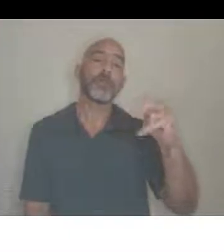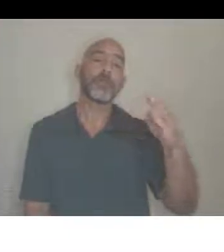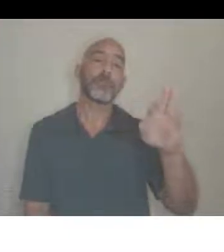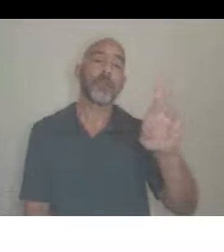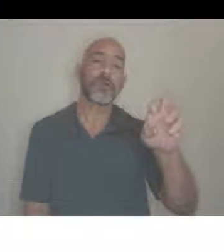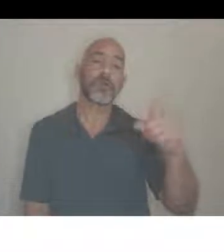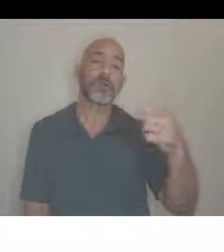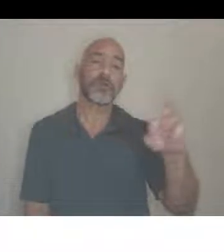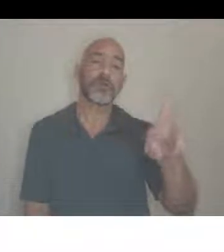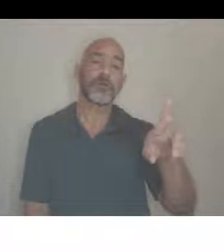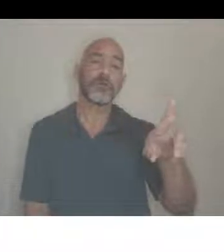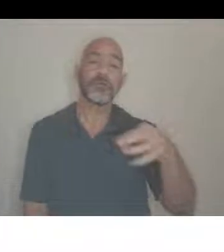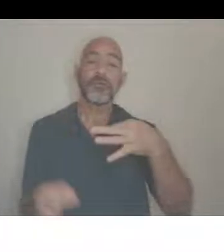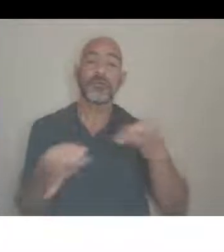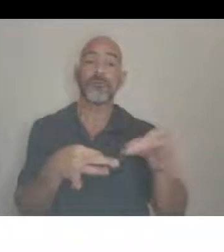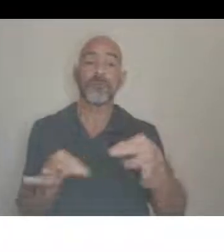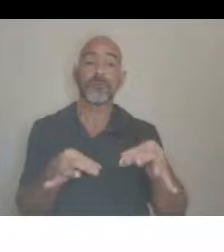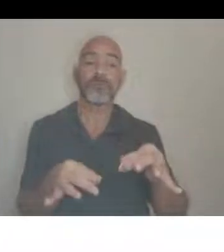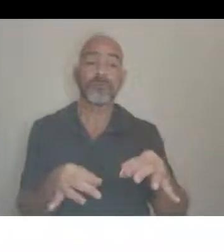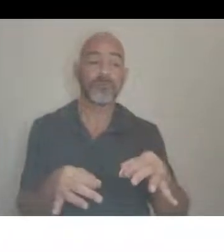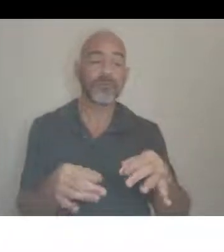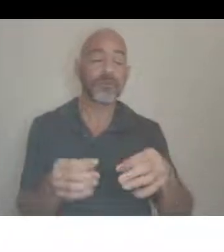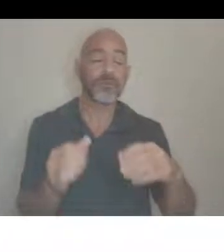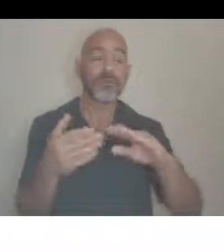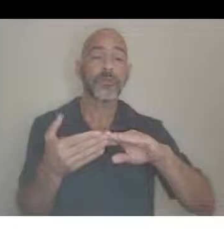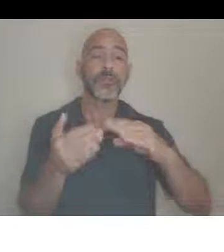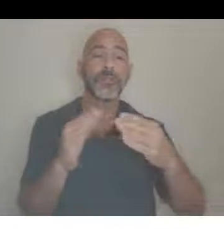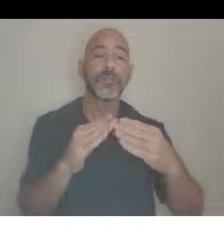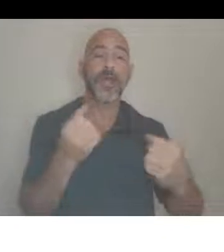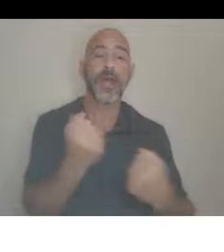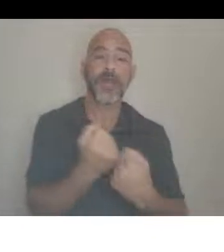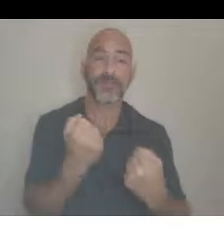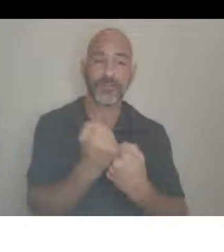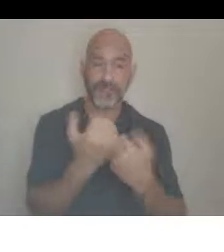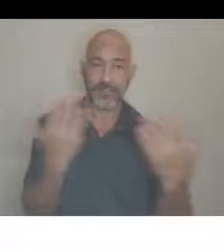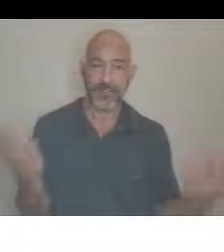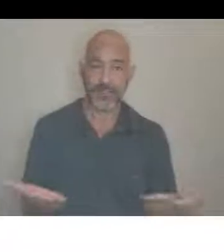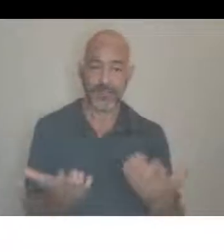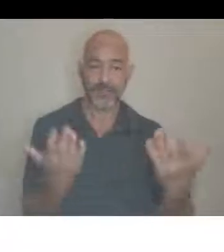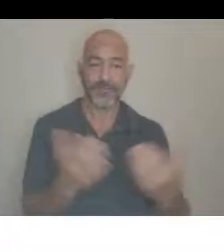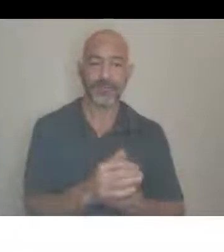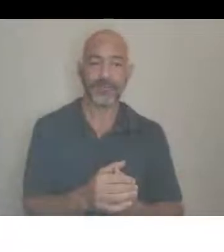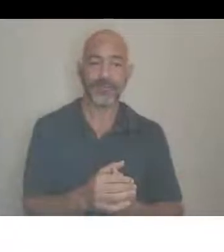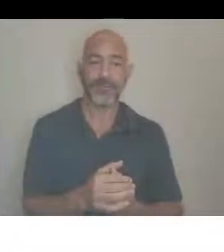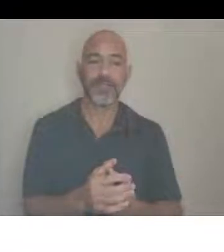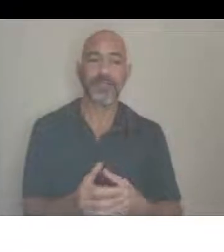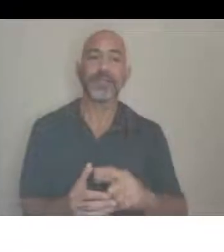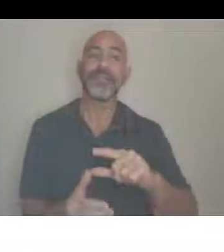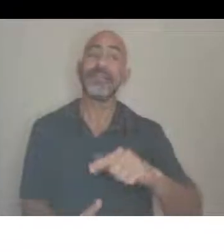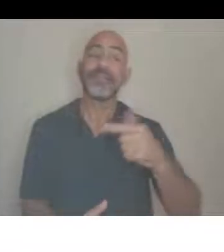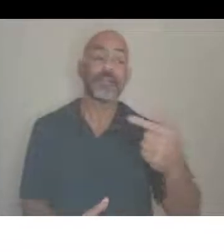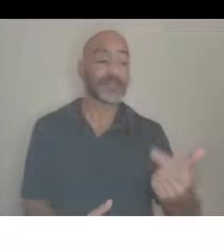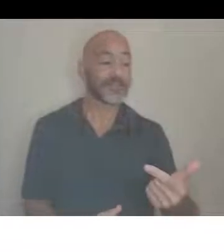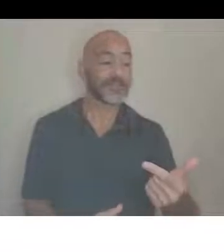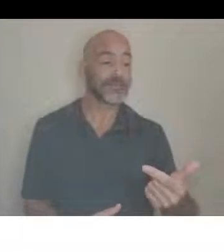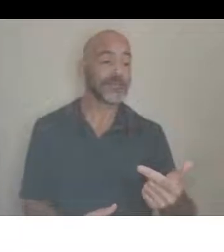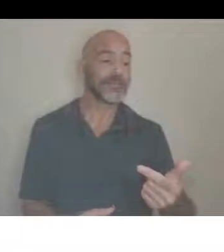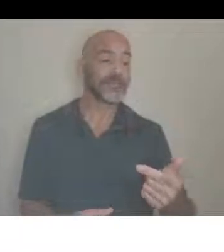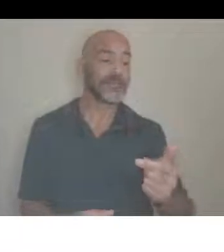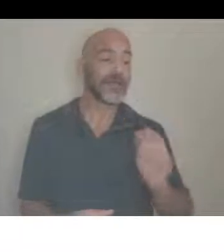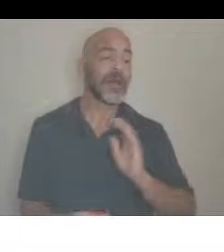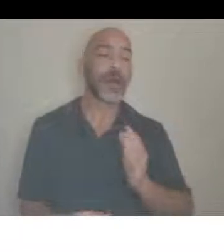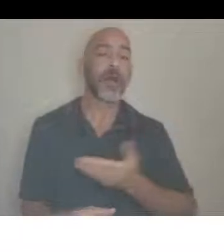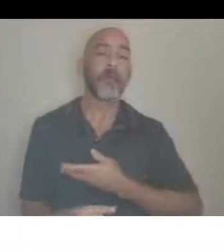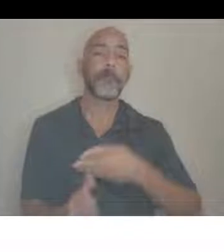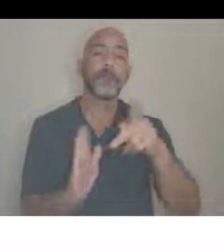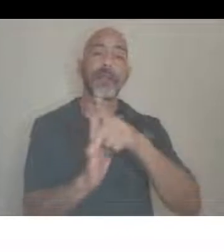Boyan, our Policy Analyst here at Disability Rights Louisiana. Hi, everyone. Thank you